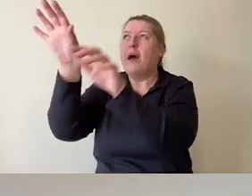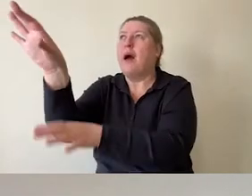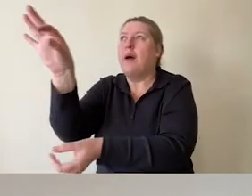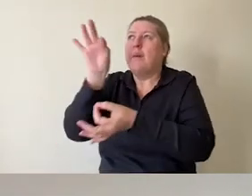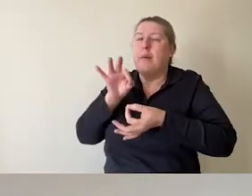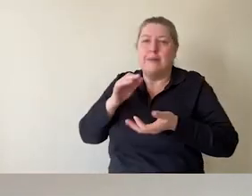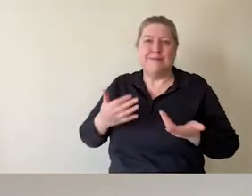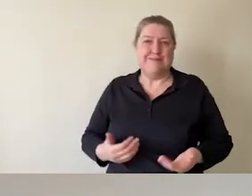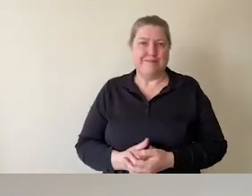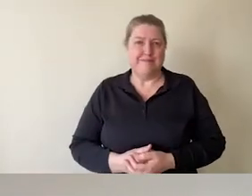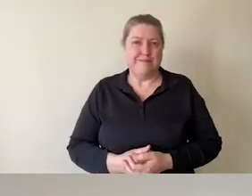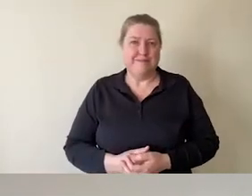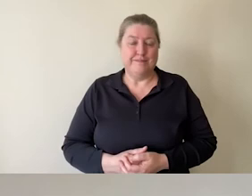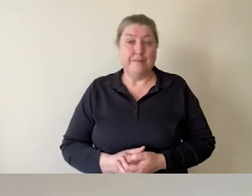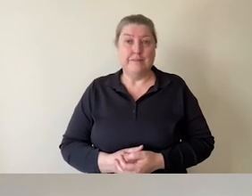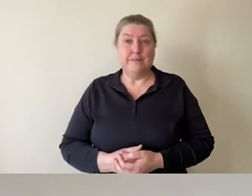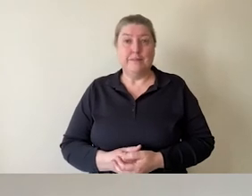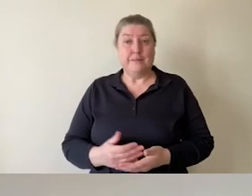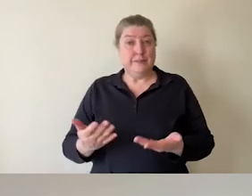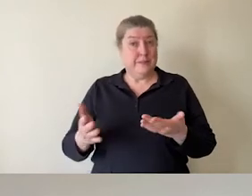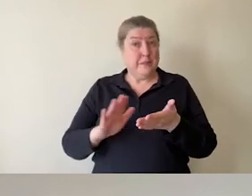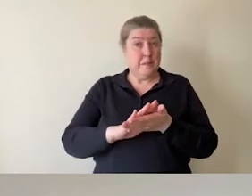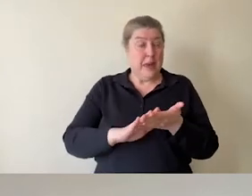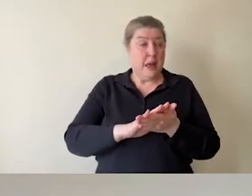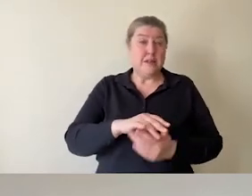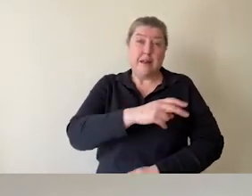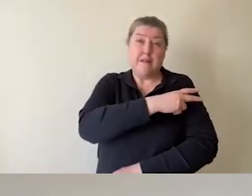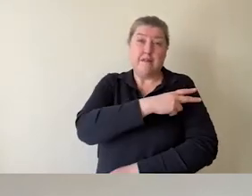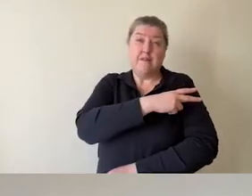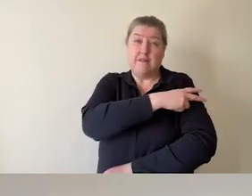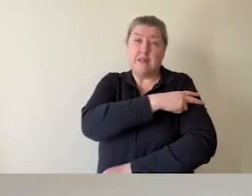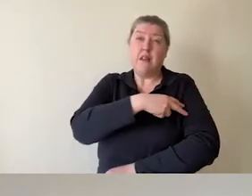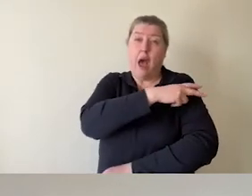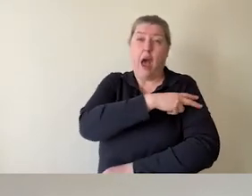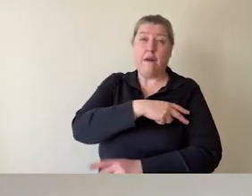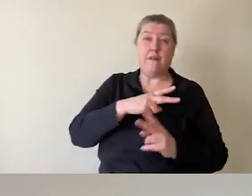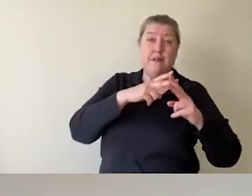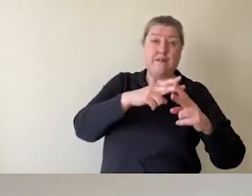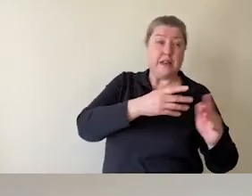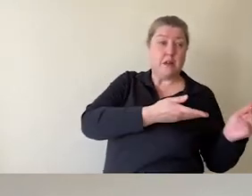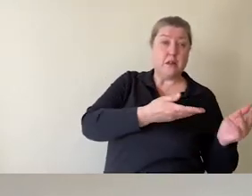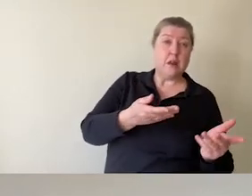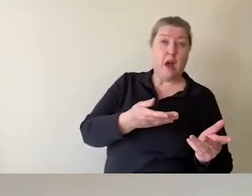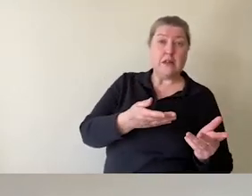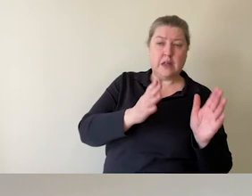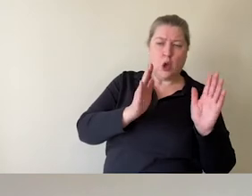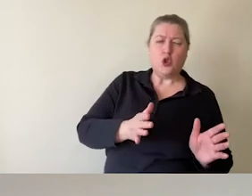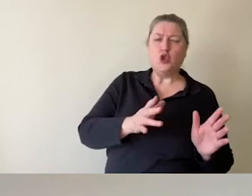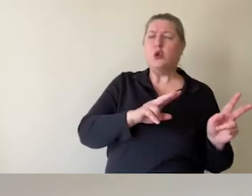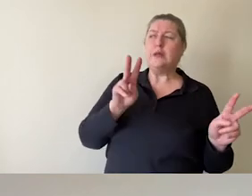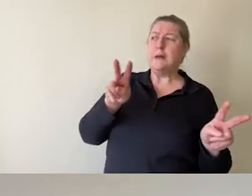It also means that visitor services staff who are on duty in the galleries, as well as seeing me,